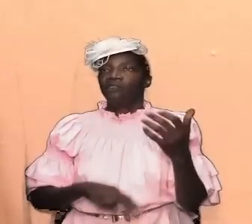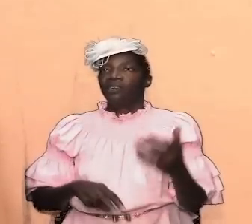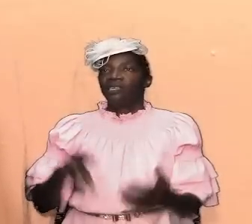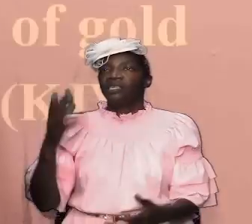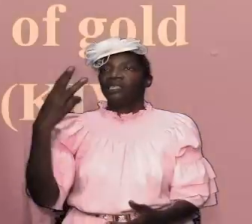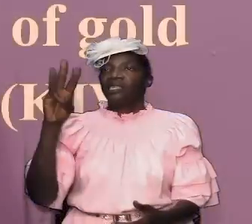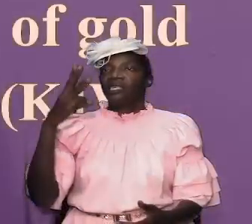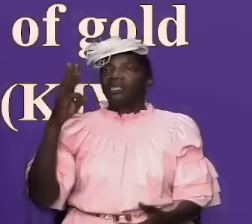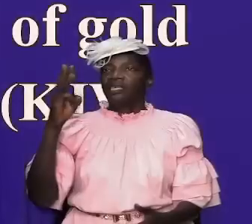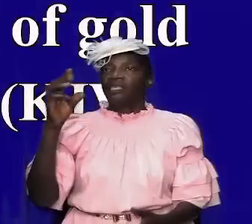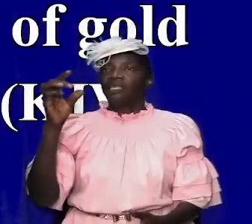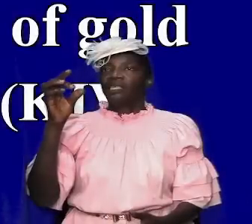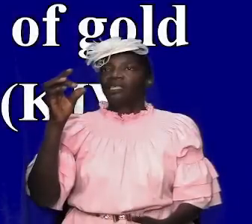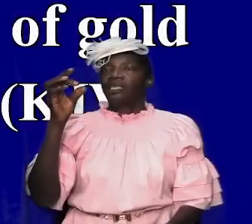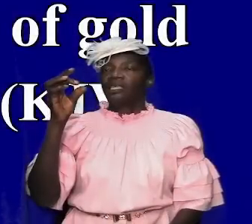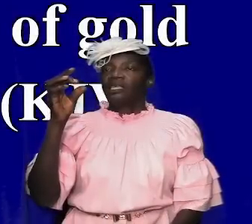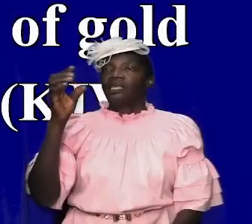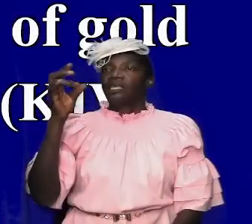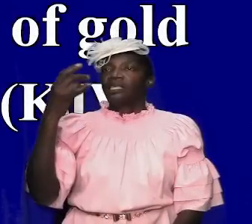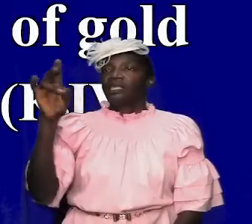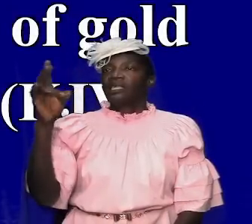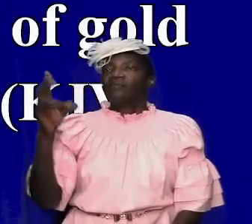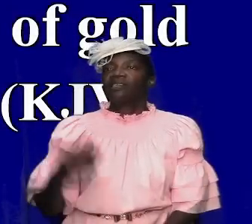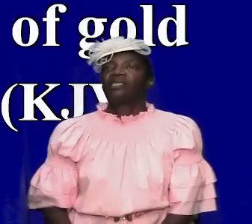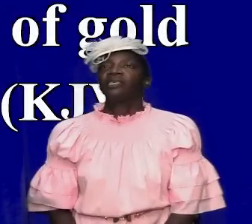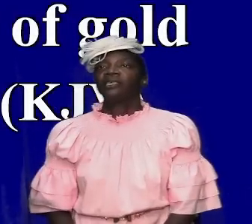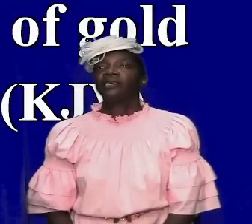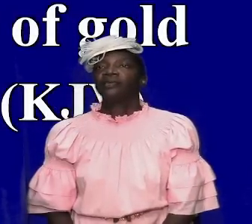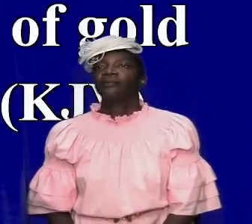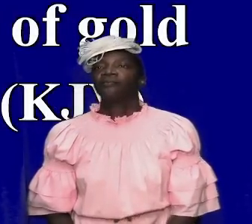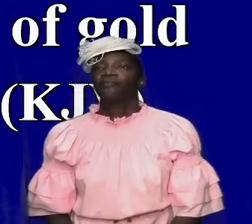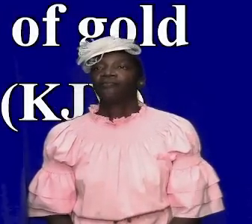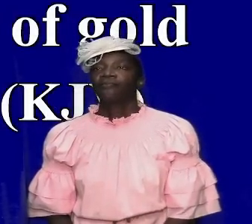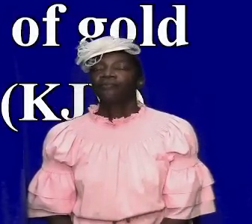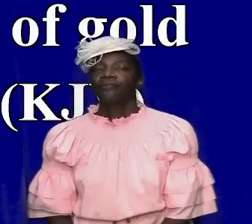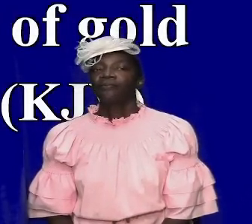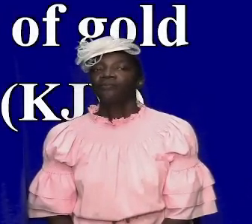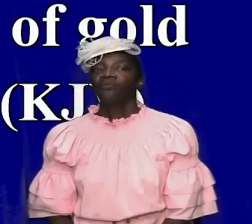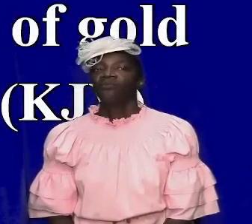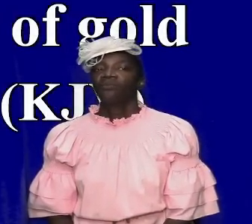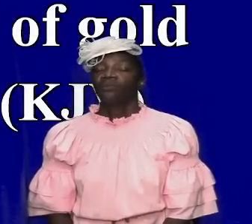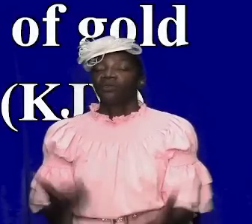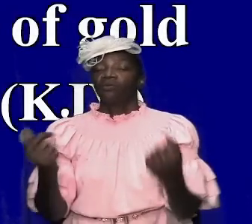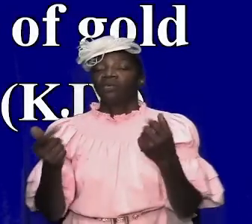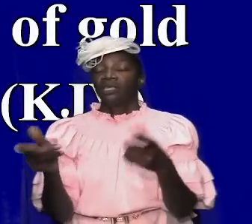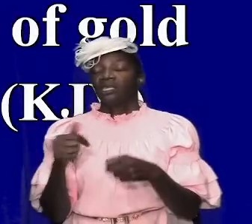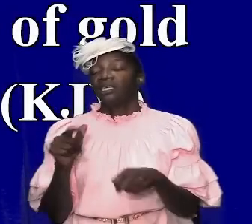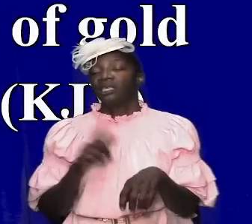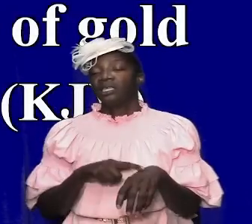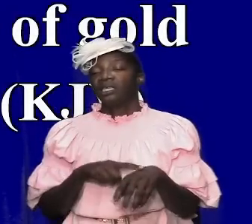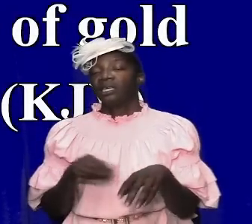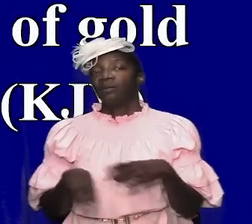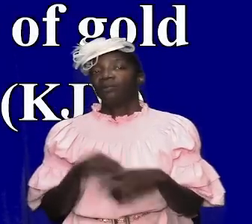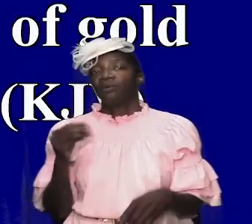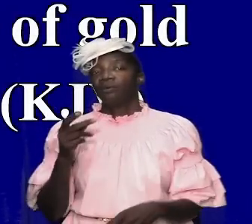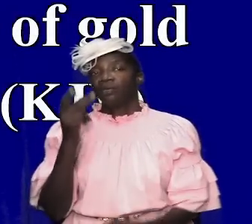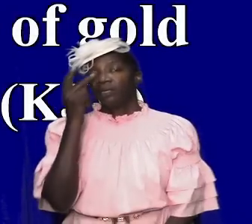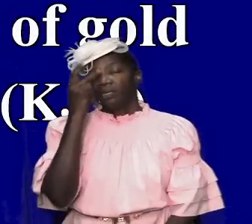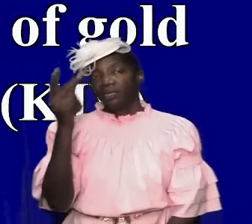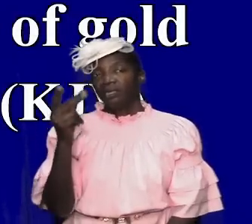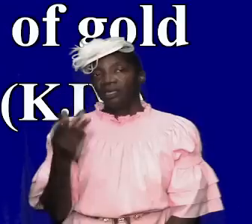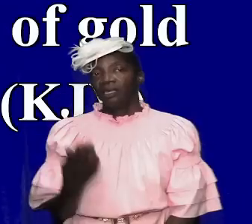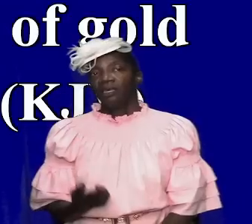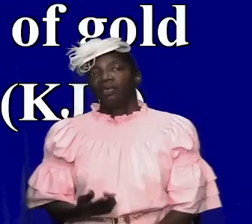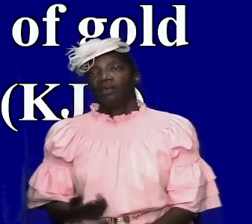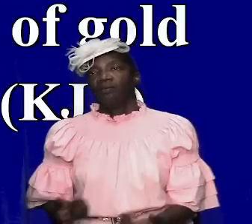17 it tells us something and i want us to take a little time out to see exactly what